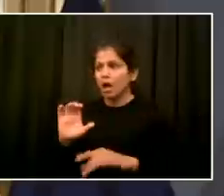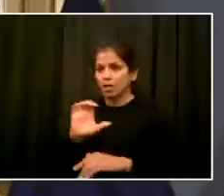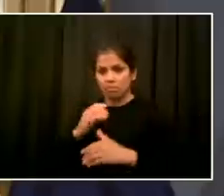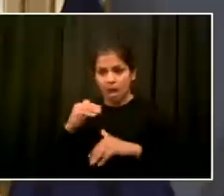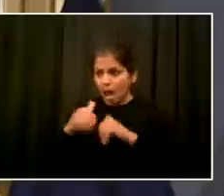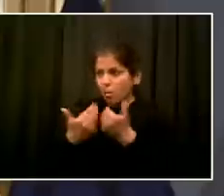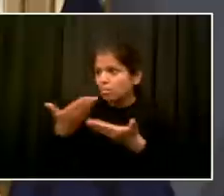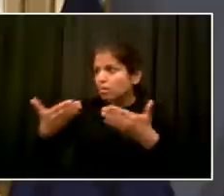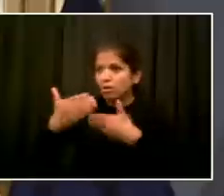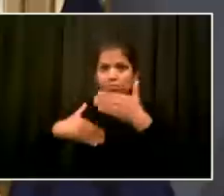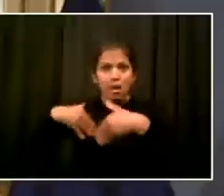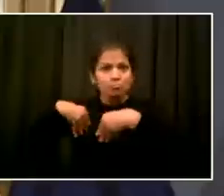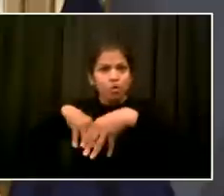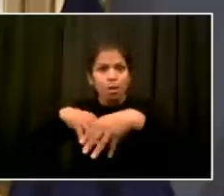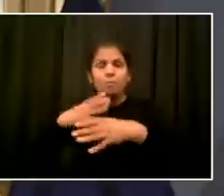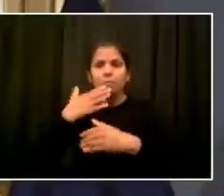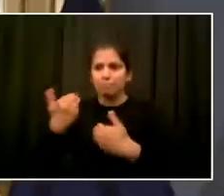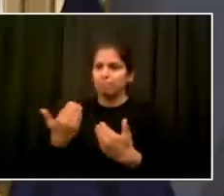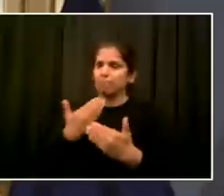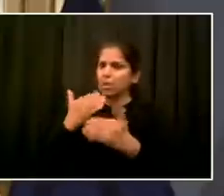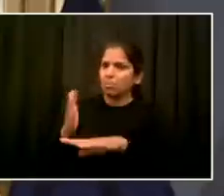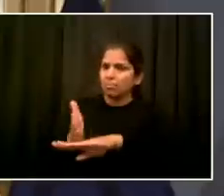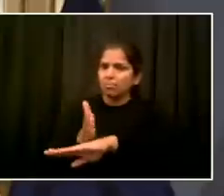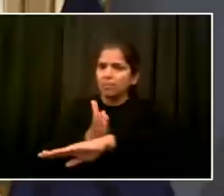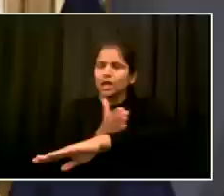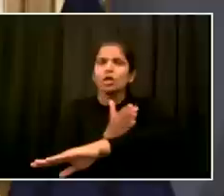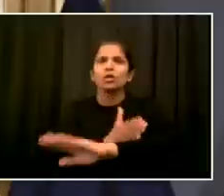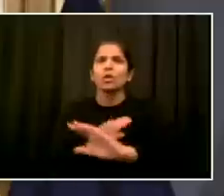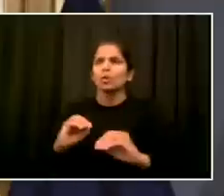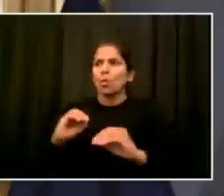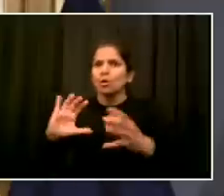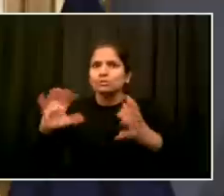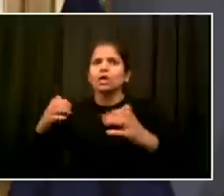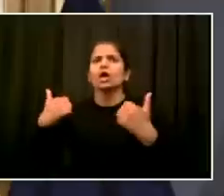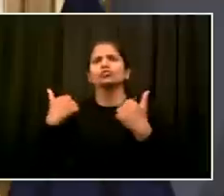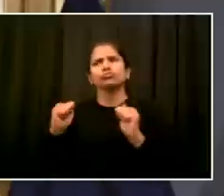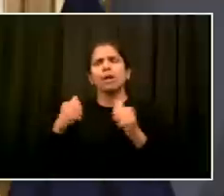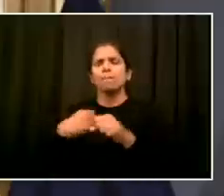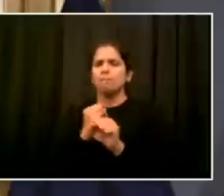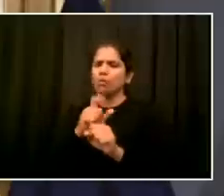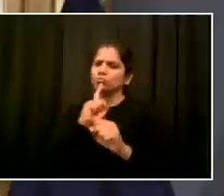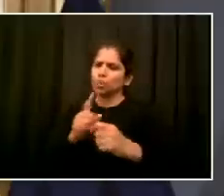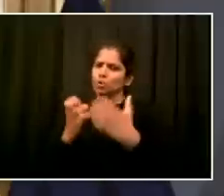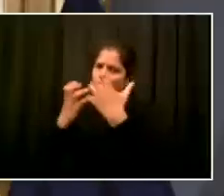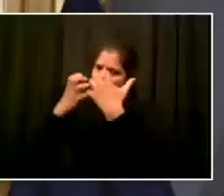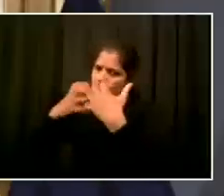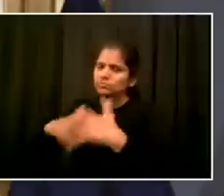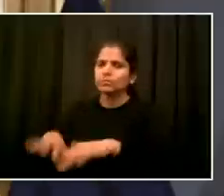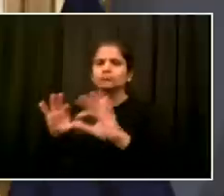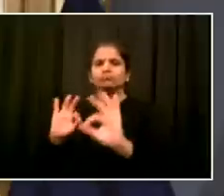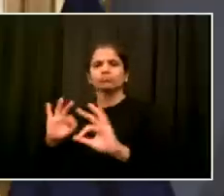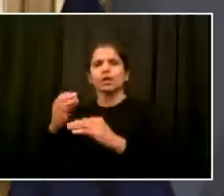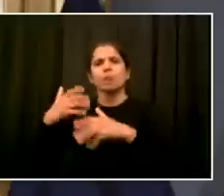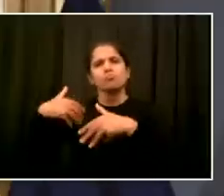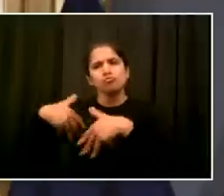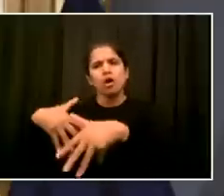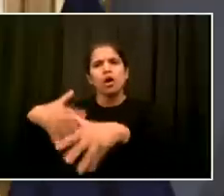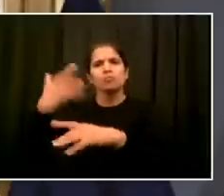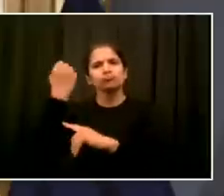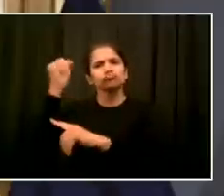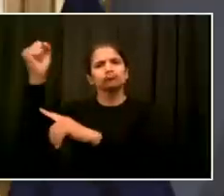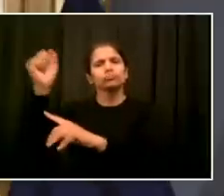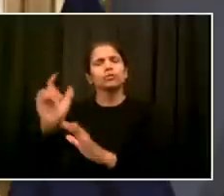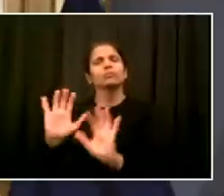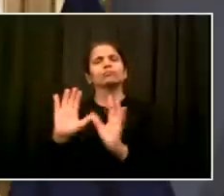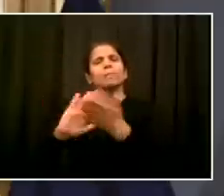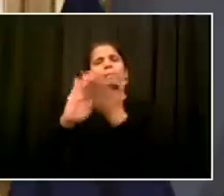also would add one more thank you to some of the elected officials that showed up, the mayor mentioned, in Brooklyn, as well